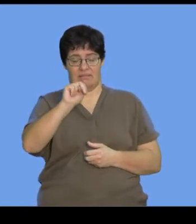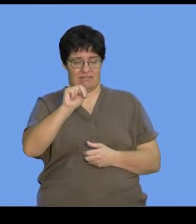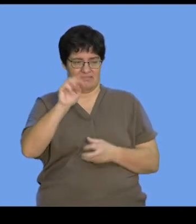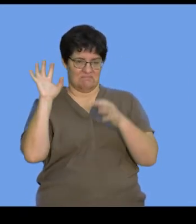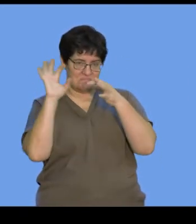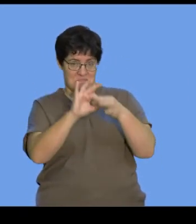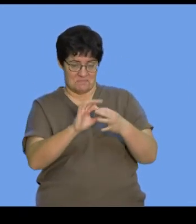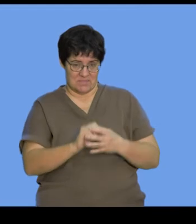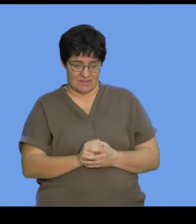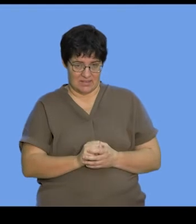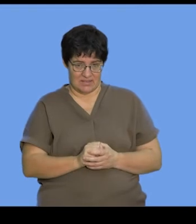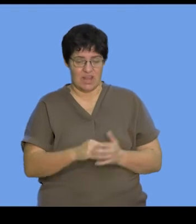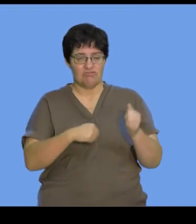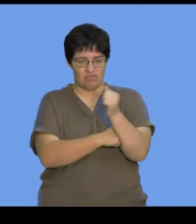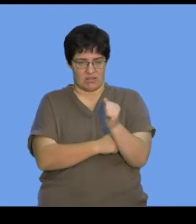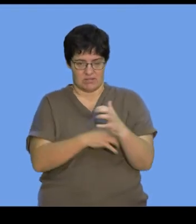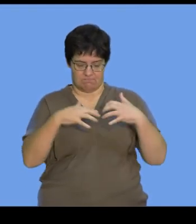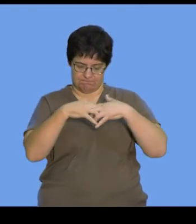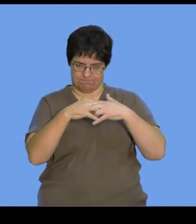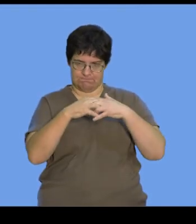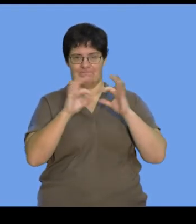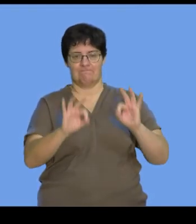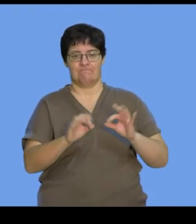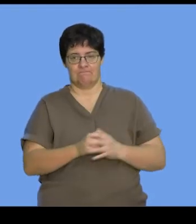hydrogen bond that holds the structure together.